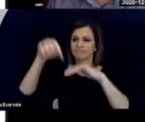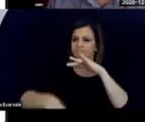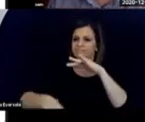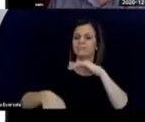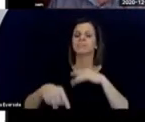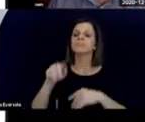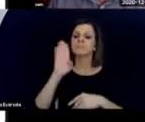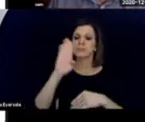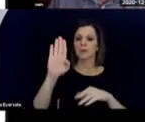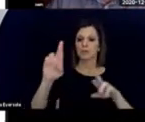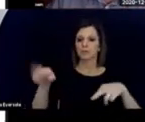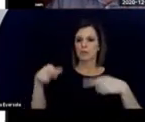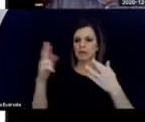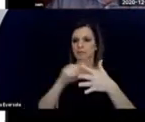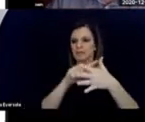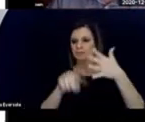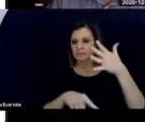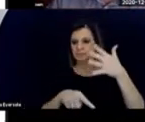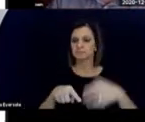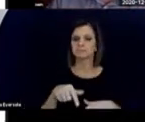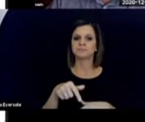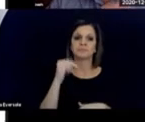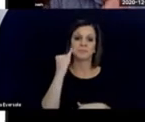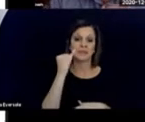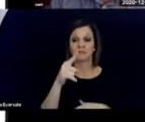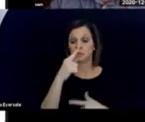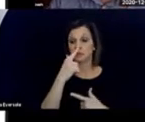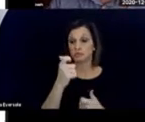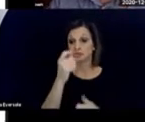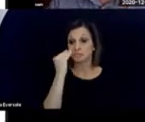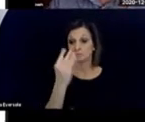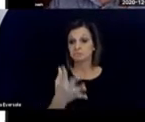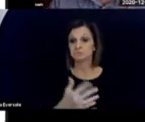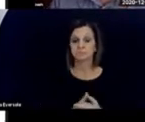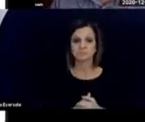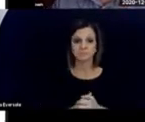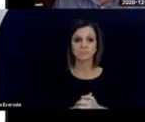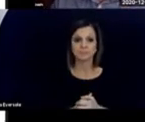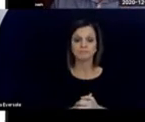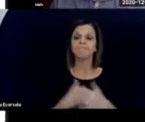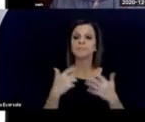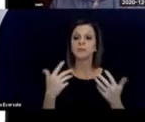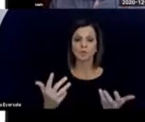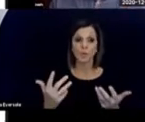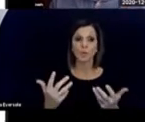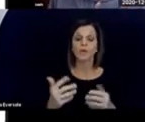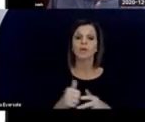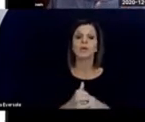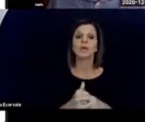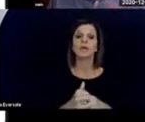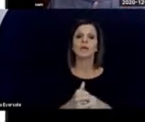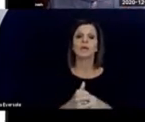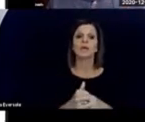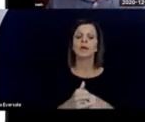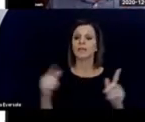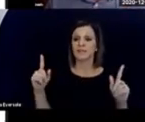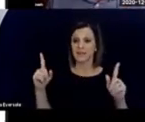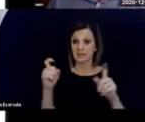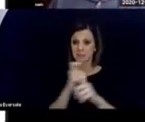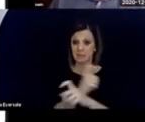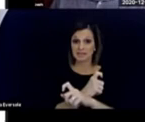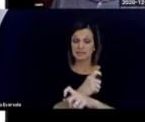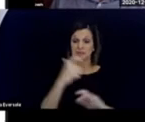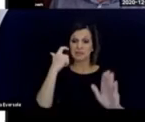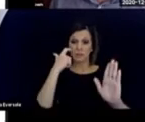comprehensive. And I would recommend those if you're interested. So the